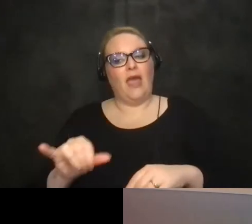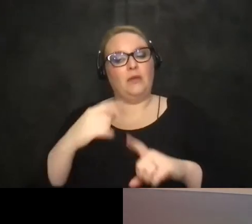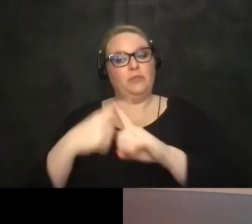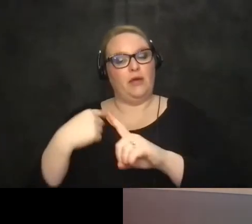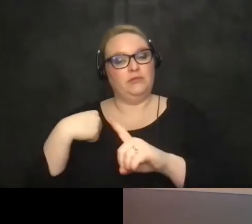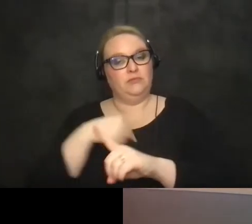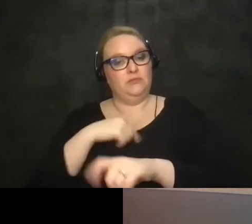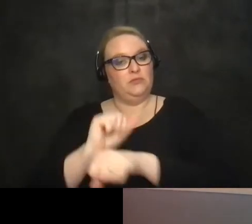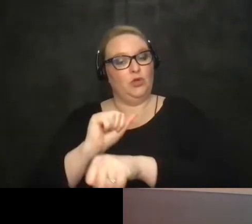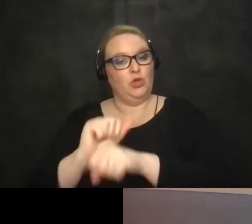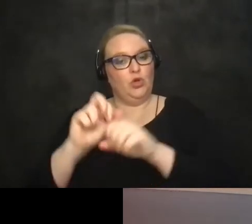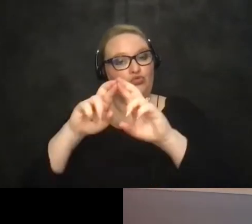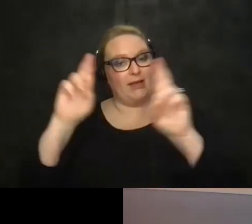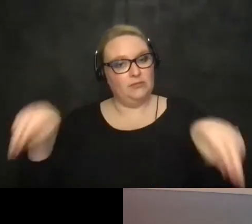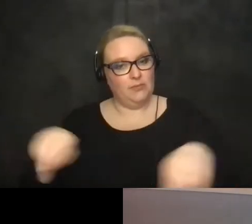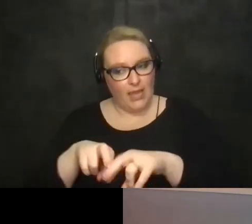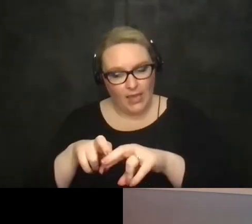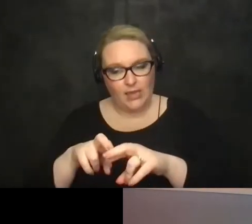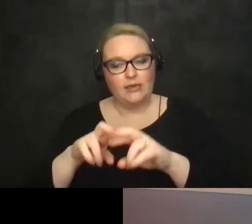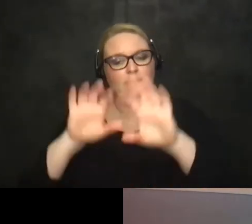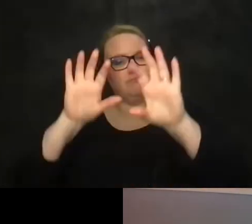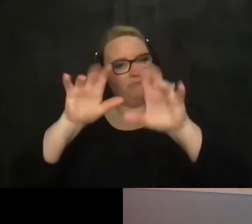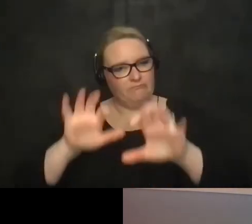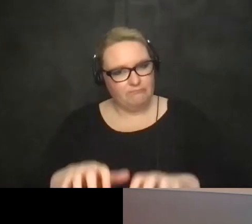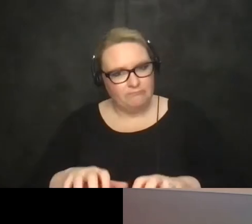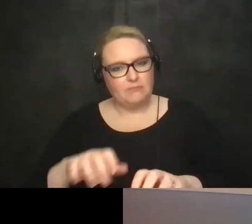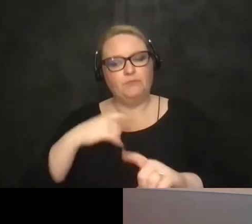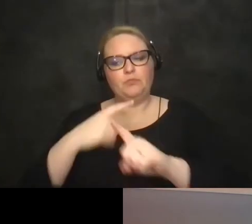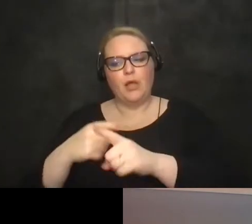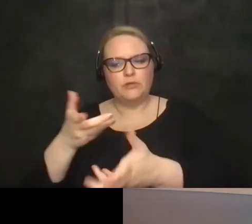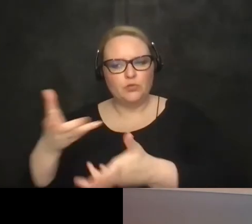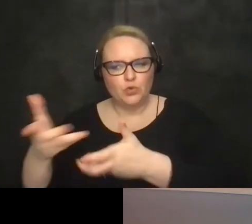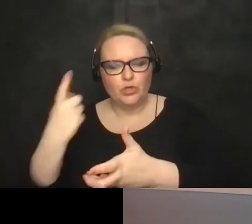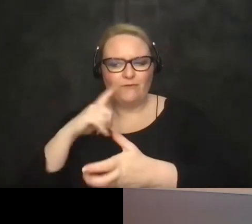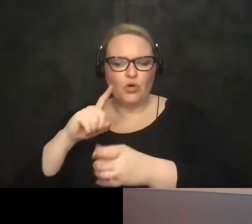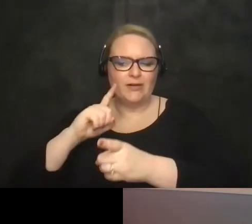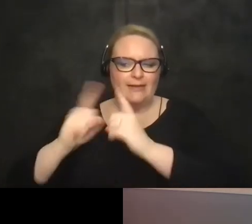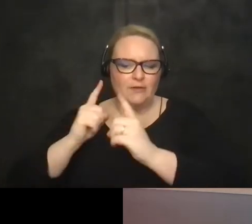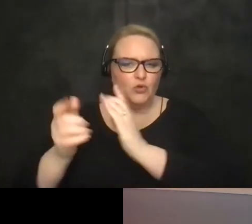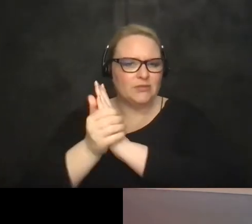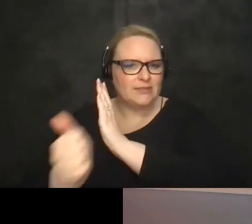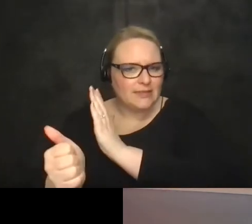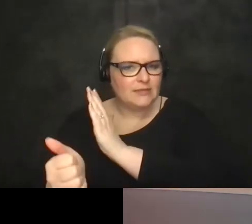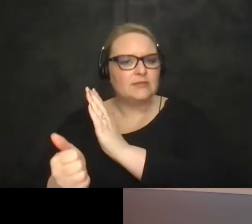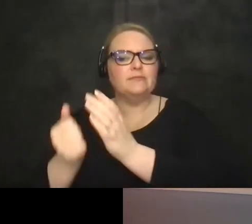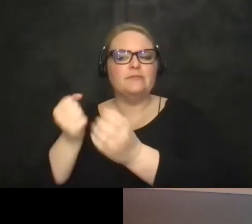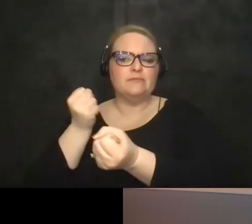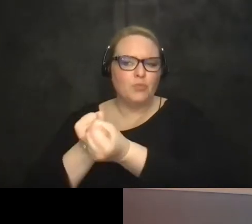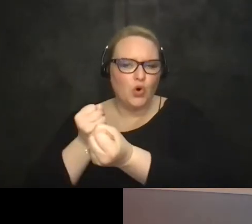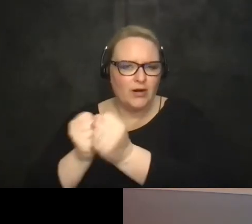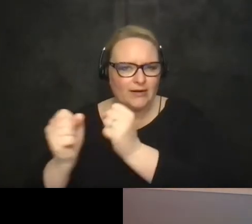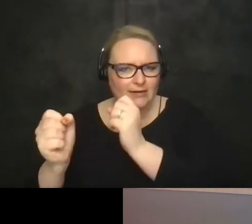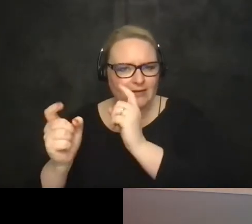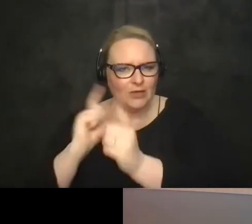skills and we build the resumes we also work with them to do interview skills and we assist them with the interviews something